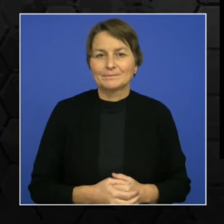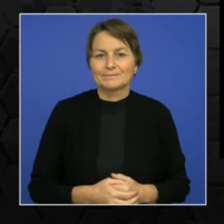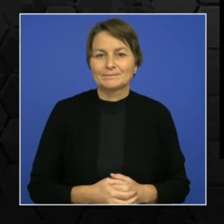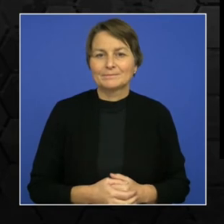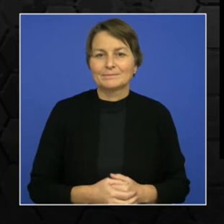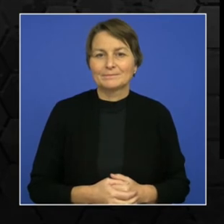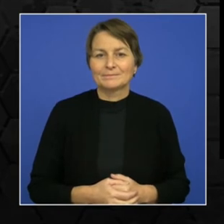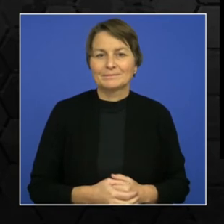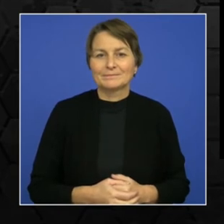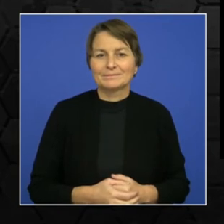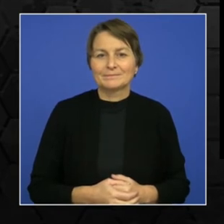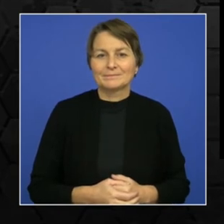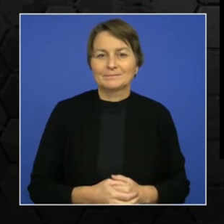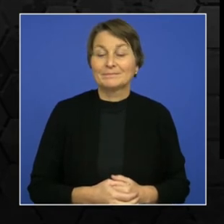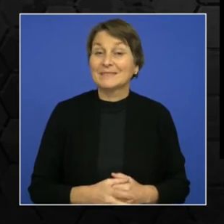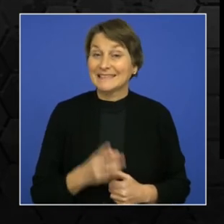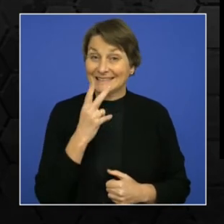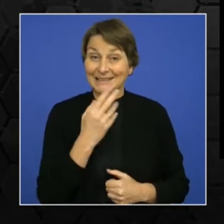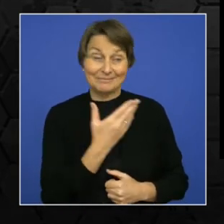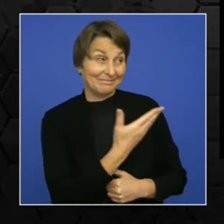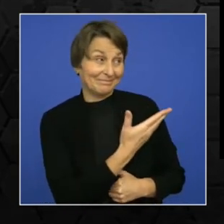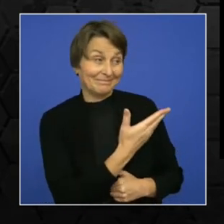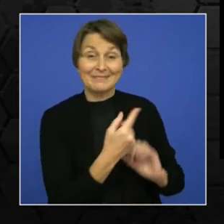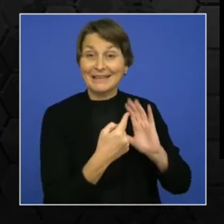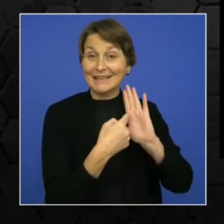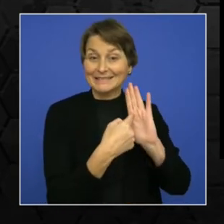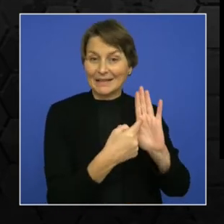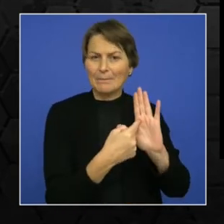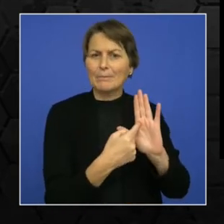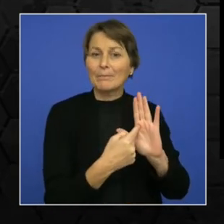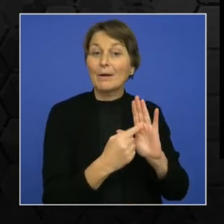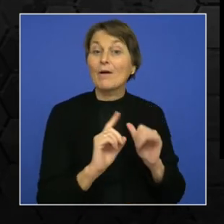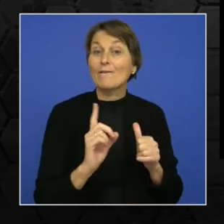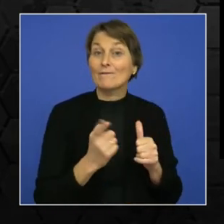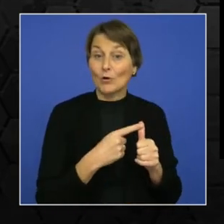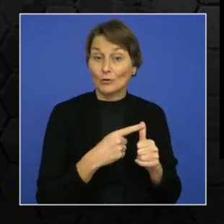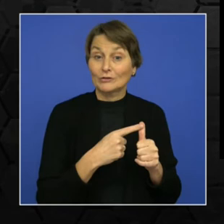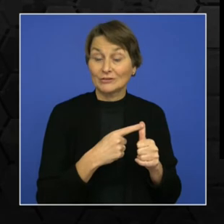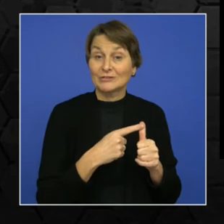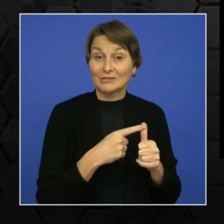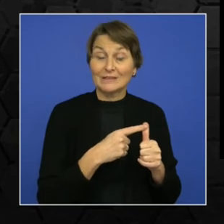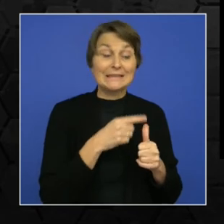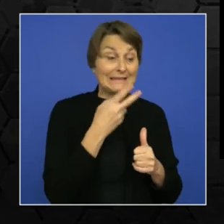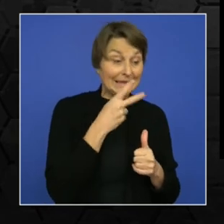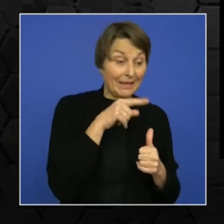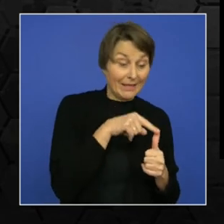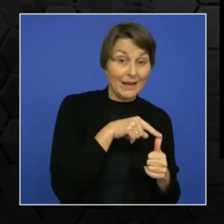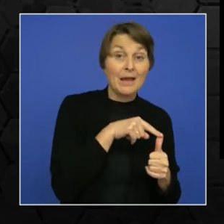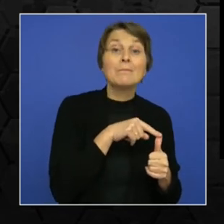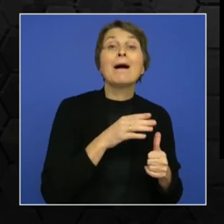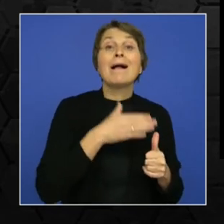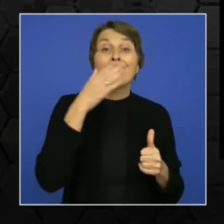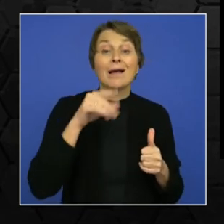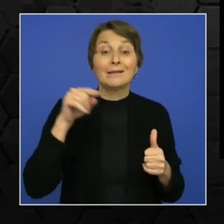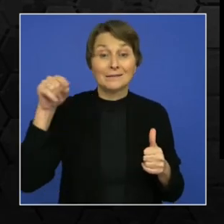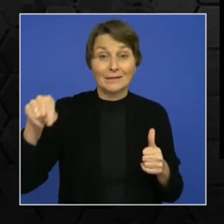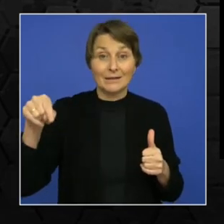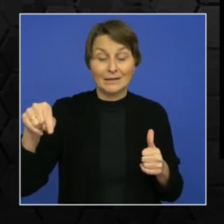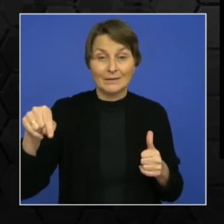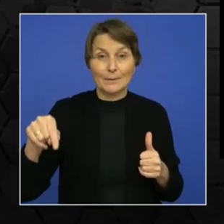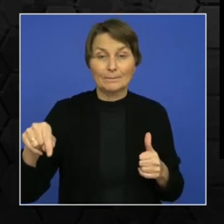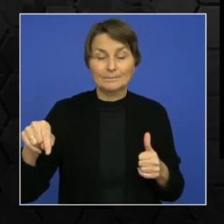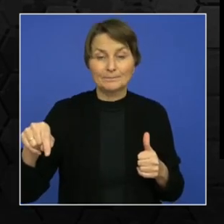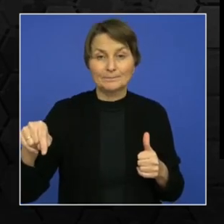So as you can see here, this is the initial location, whereas this is the final destination of our particular public transportation